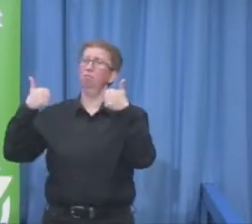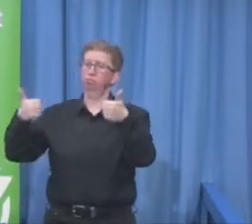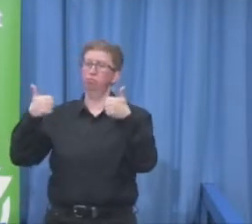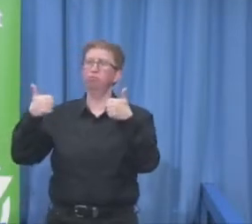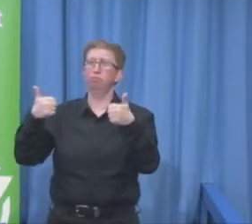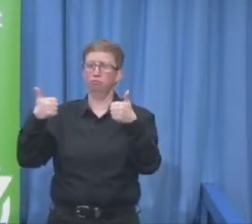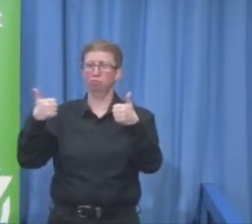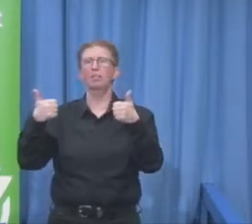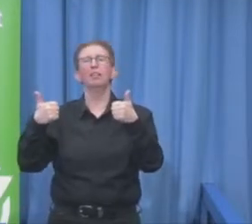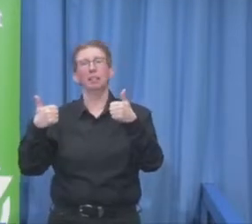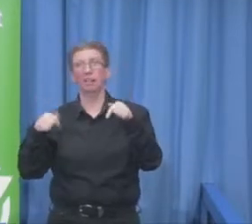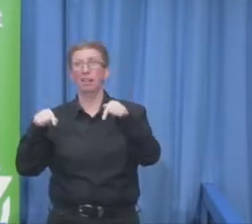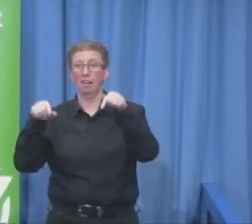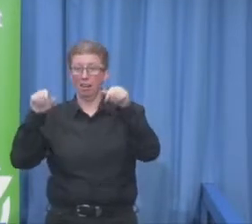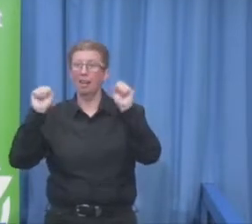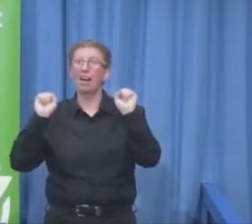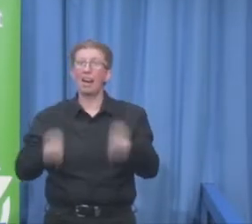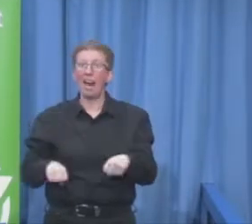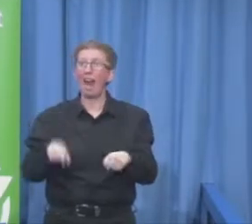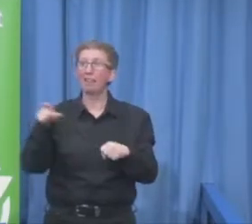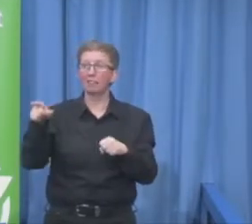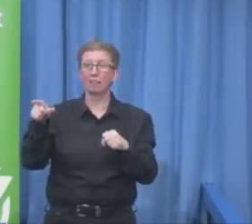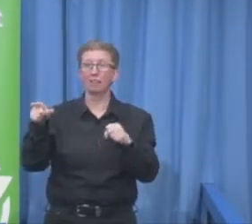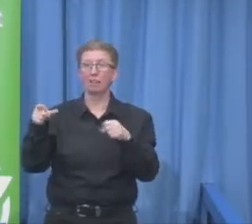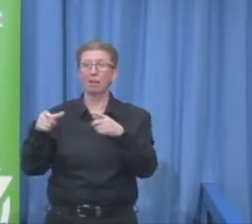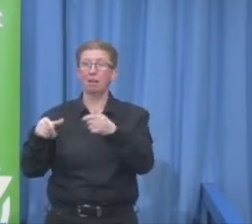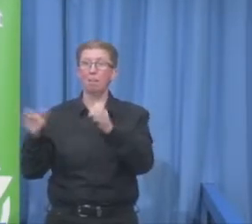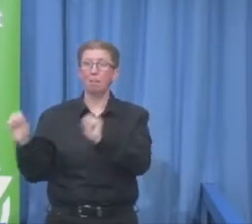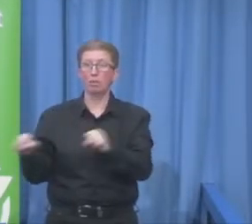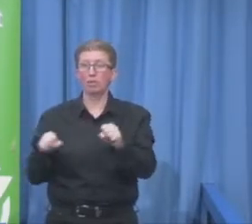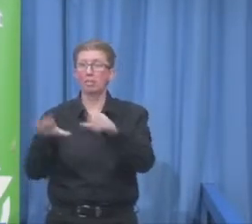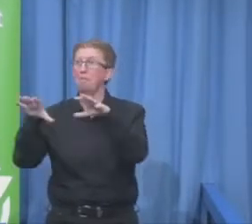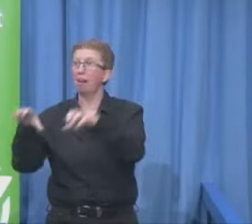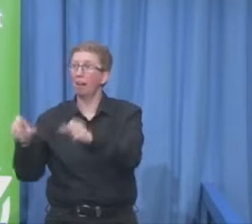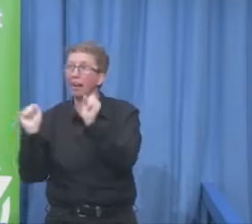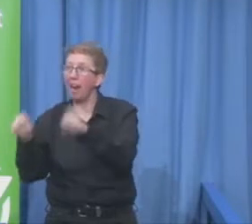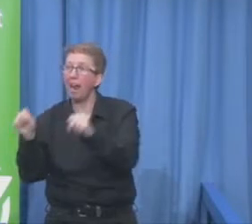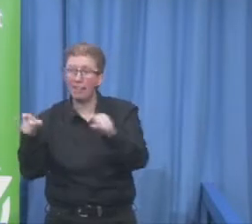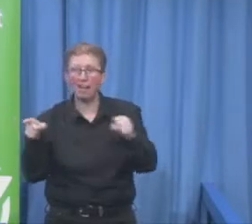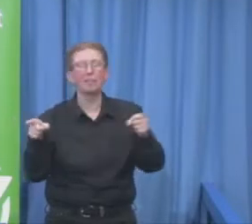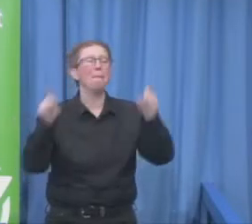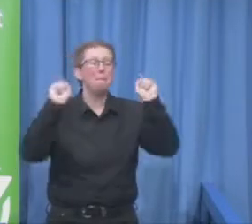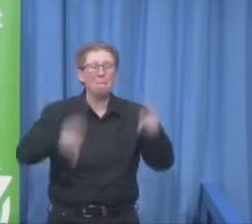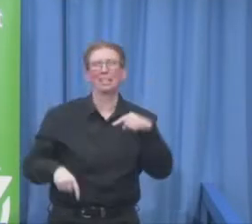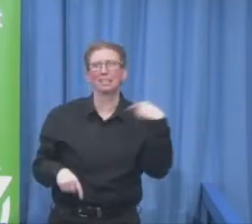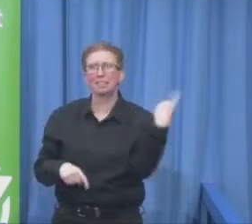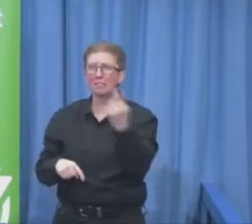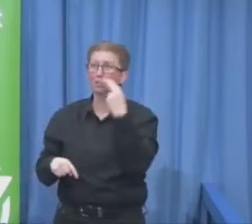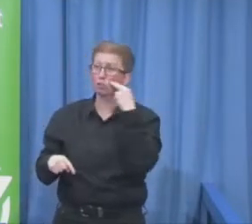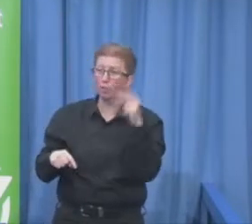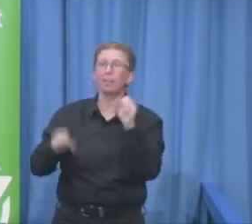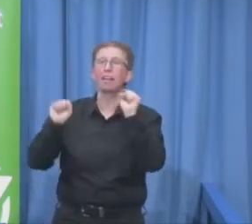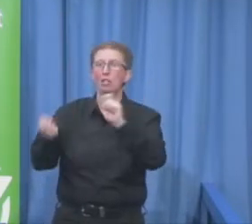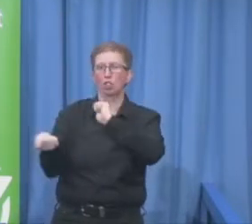a game changer, so please get in touch with Joshua. So, thank you very much, Joshua, for having the vision to begin the conversation with Magnum.